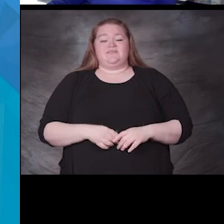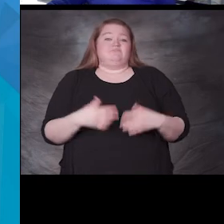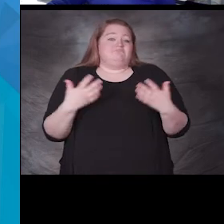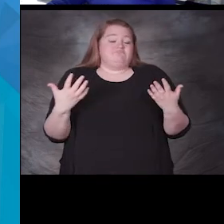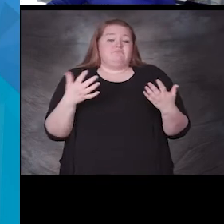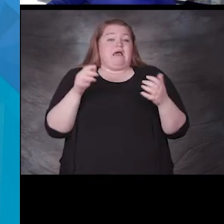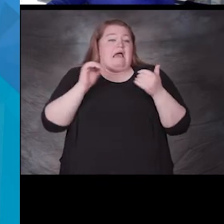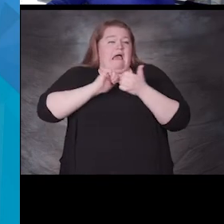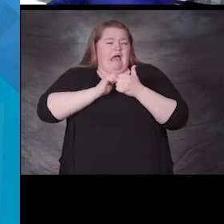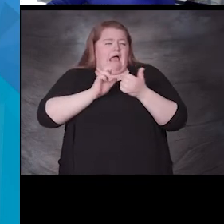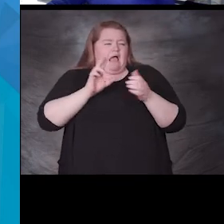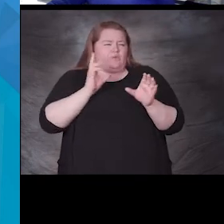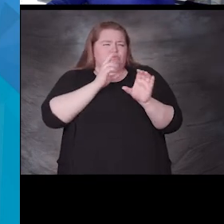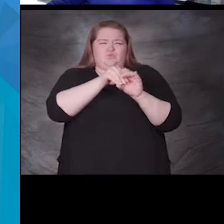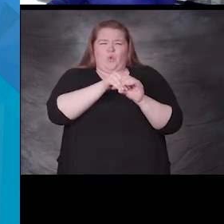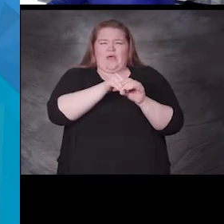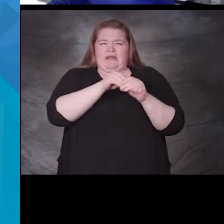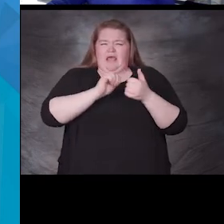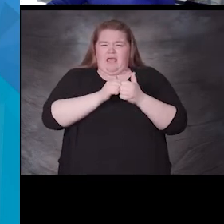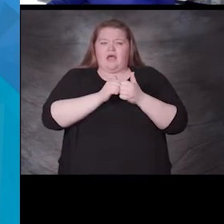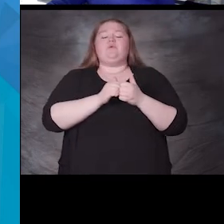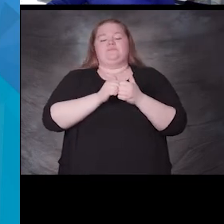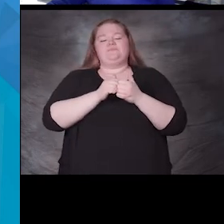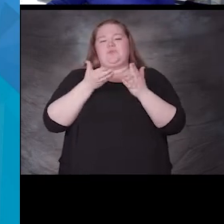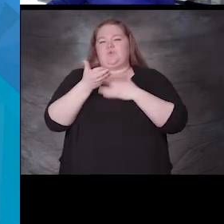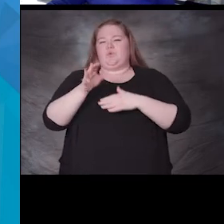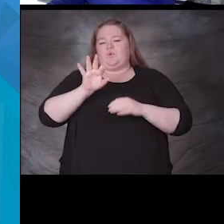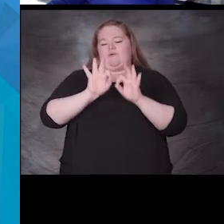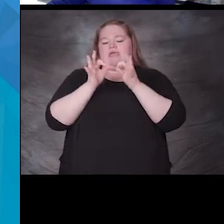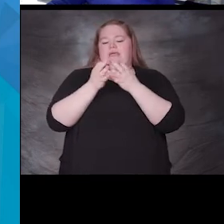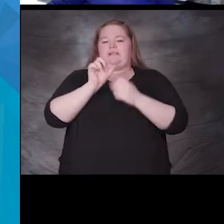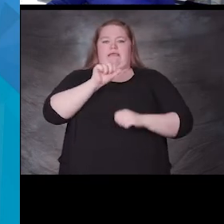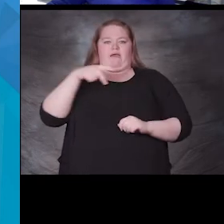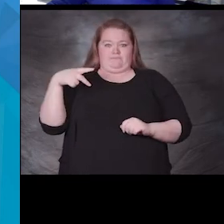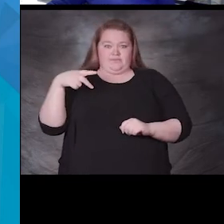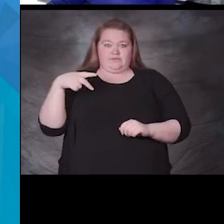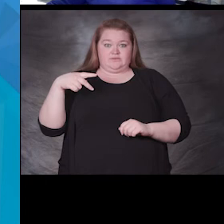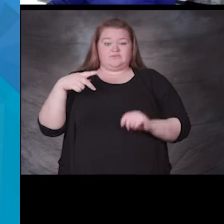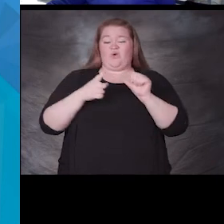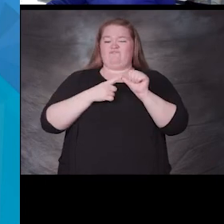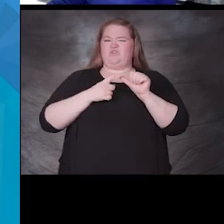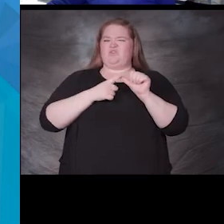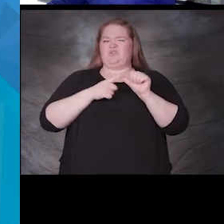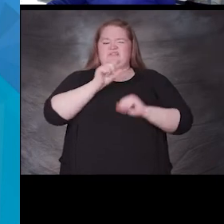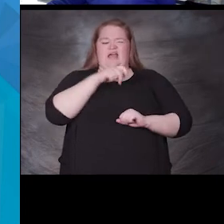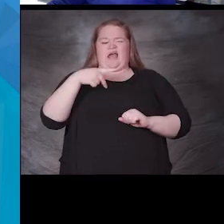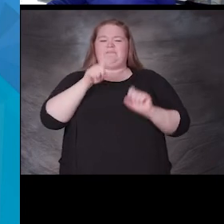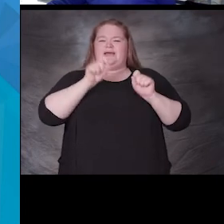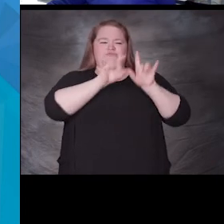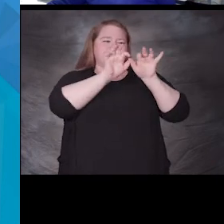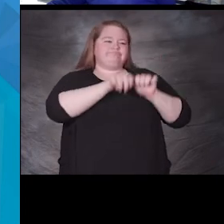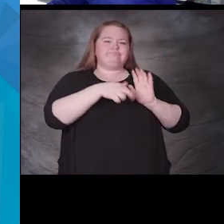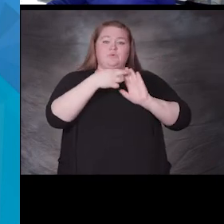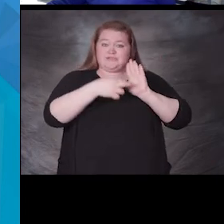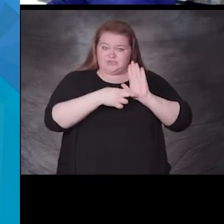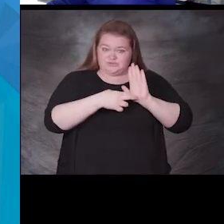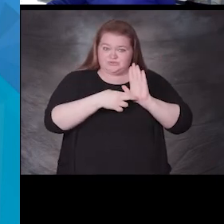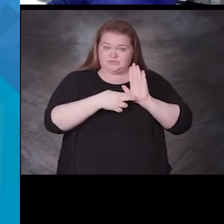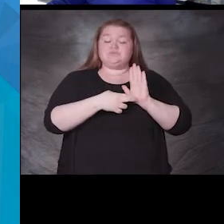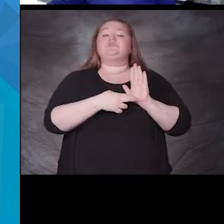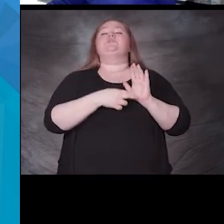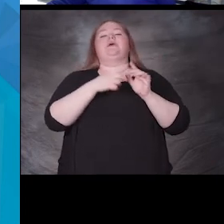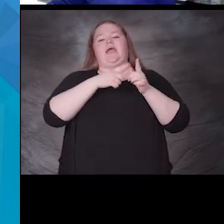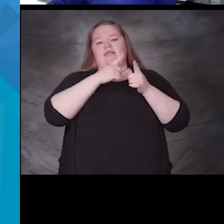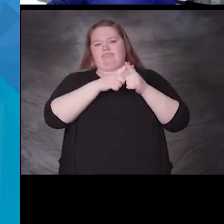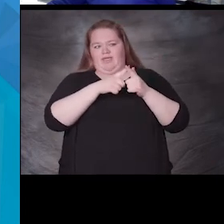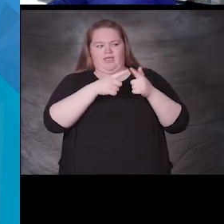signed up through the family app and once you're registered on the family app it'll show your student and you'll see a beyond the